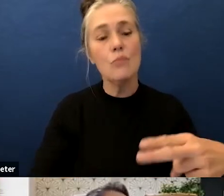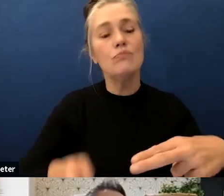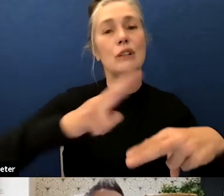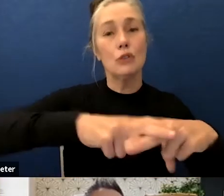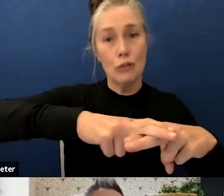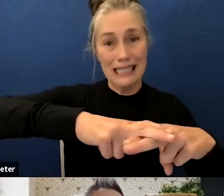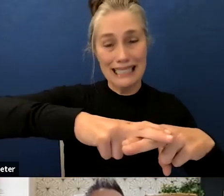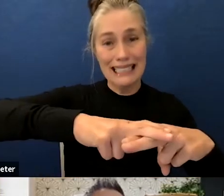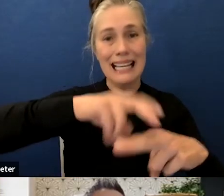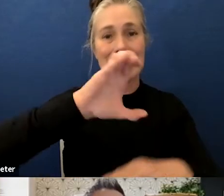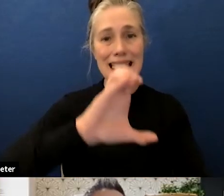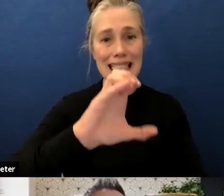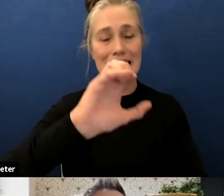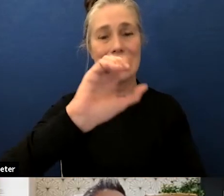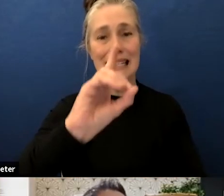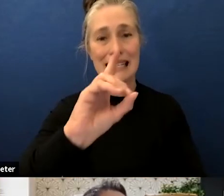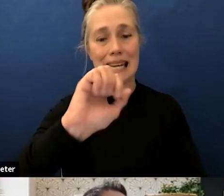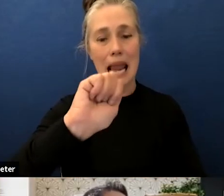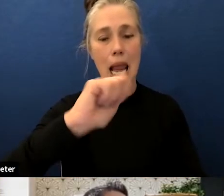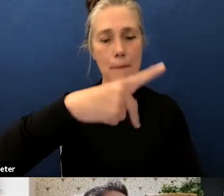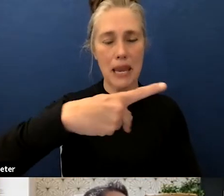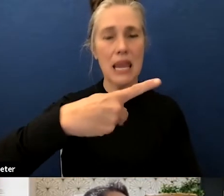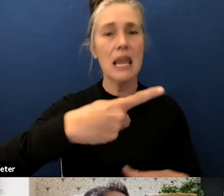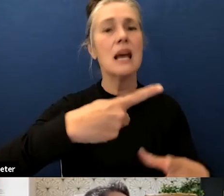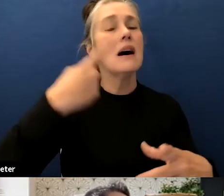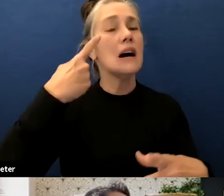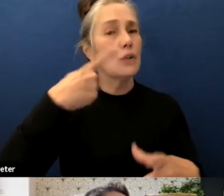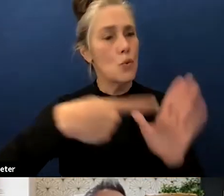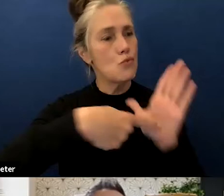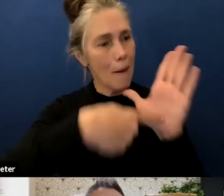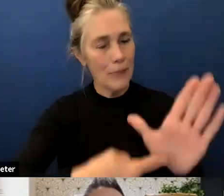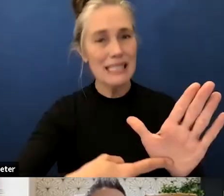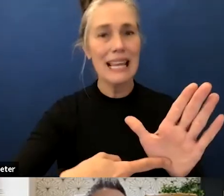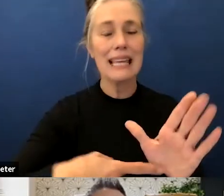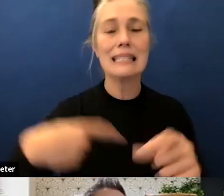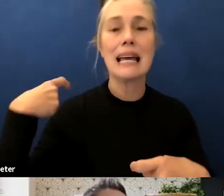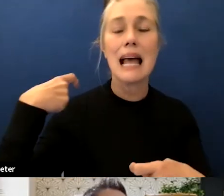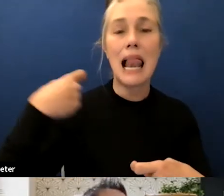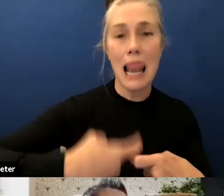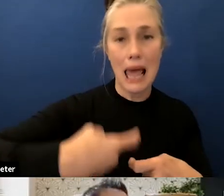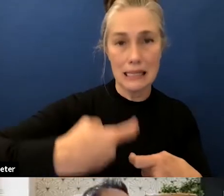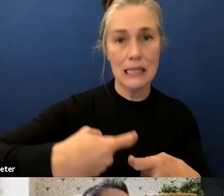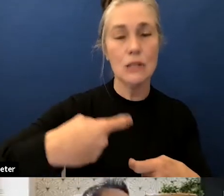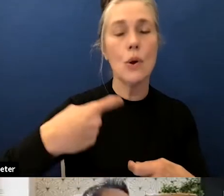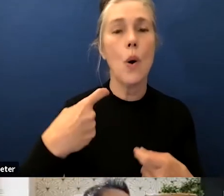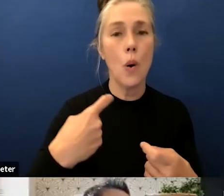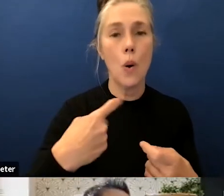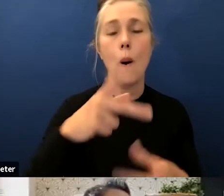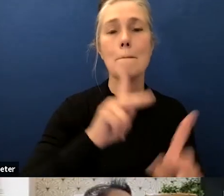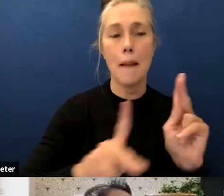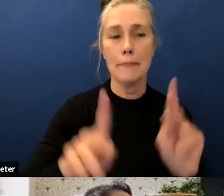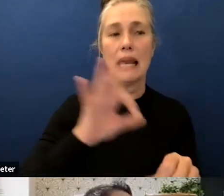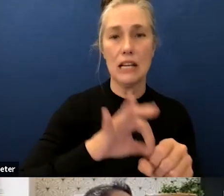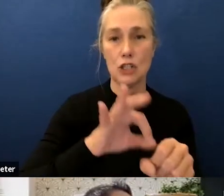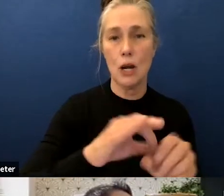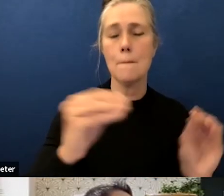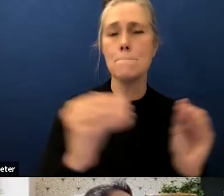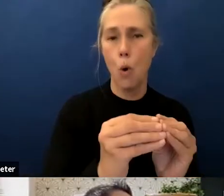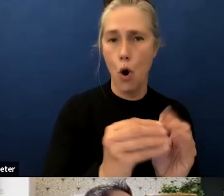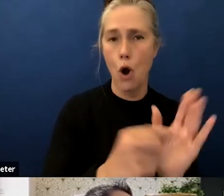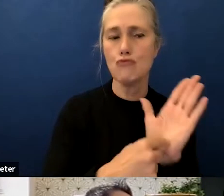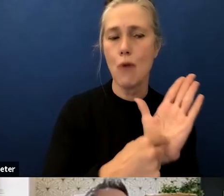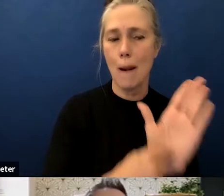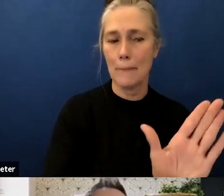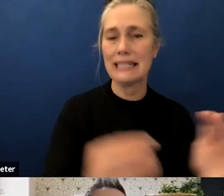cvap of the hispanic latino voting population to have a little more representation and so if you want to go to